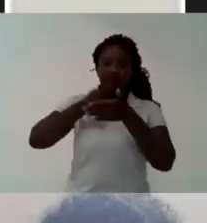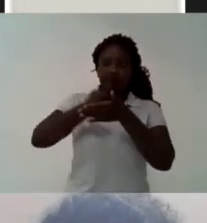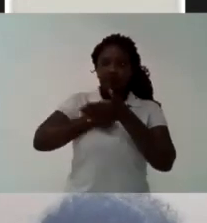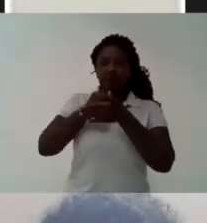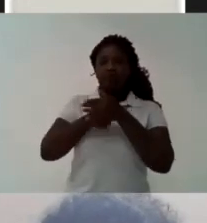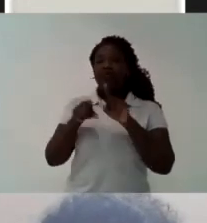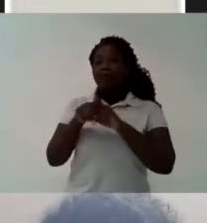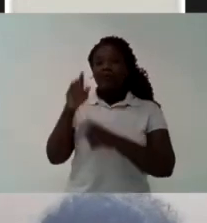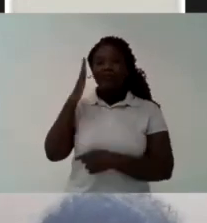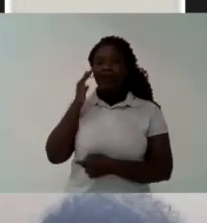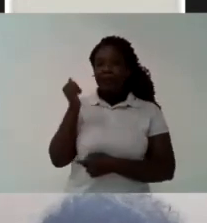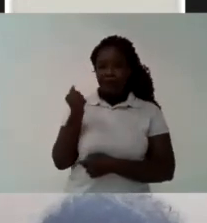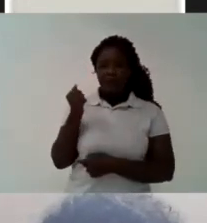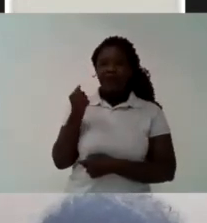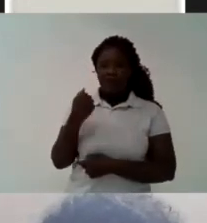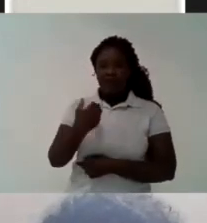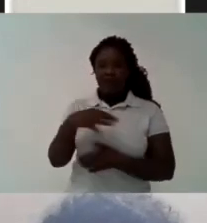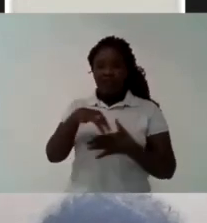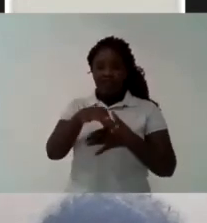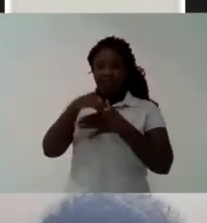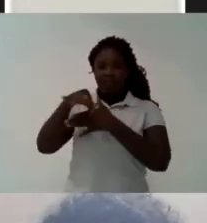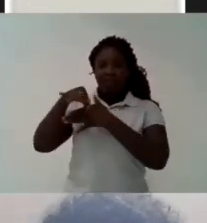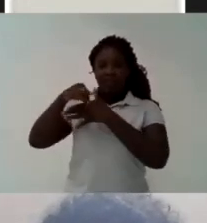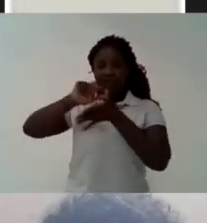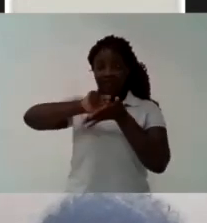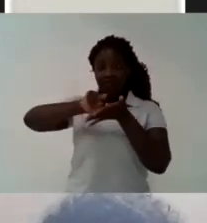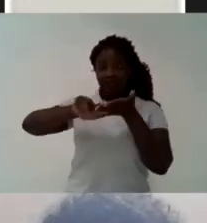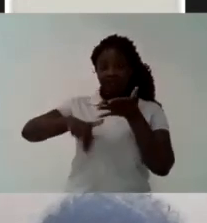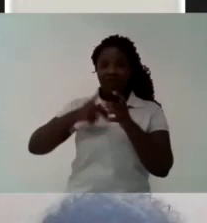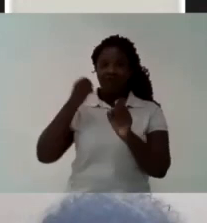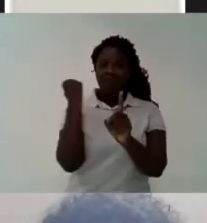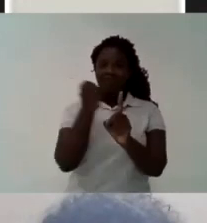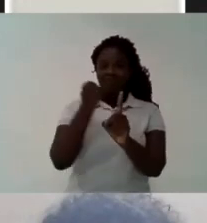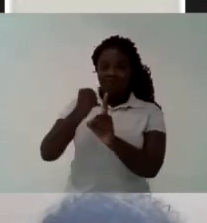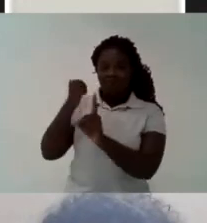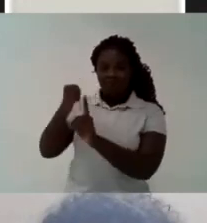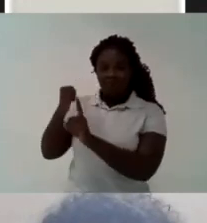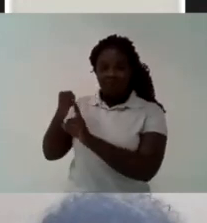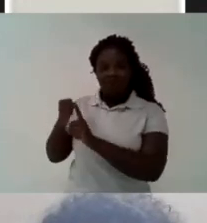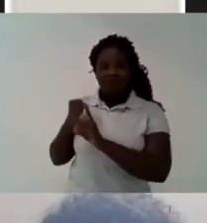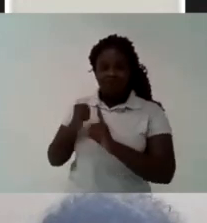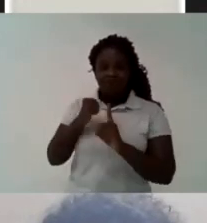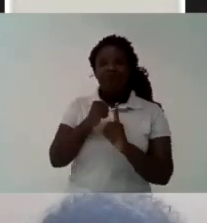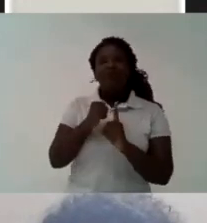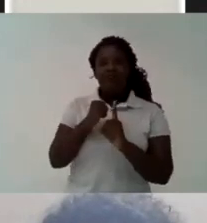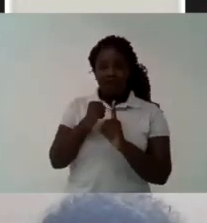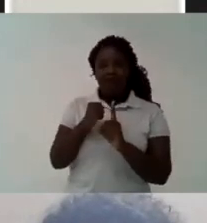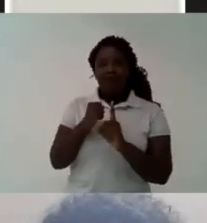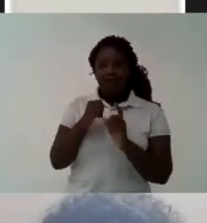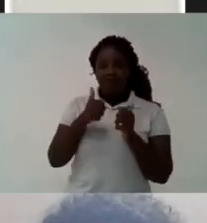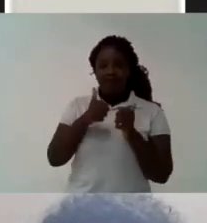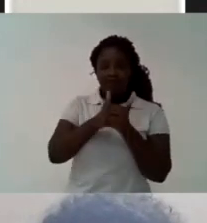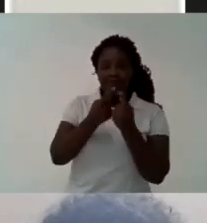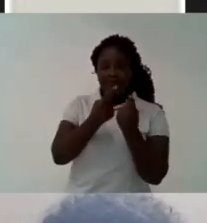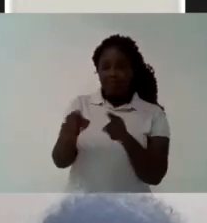is the law association, the CNBB And